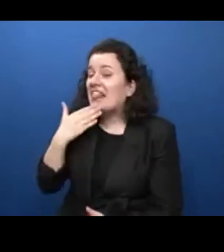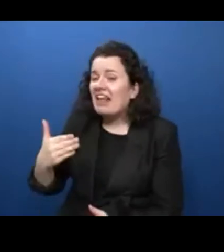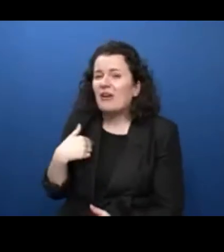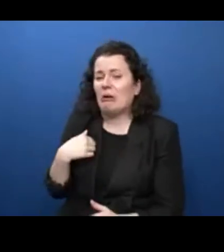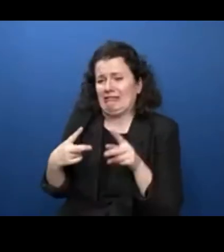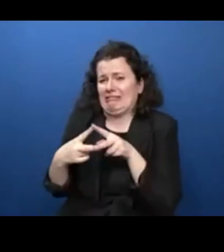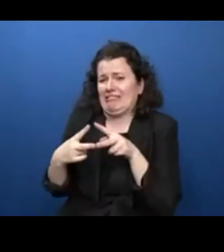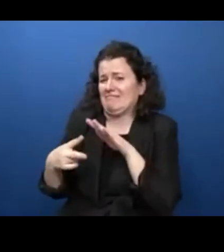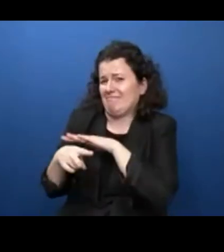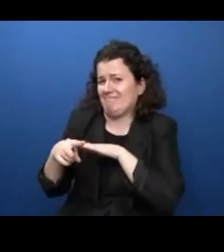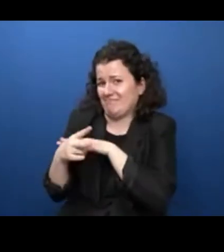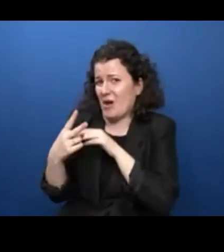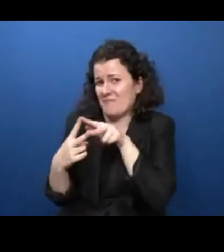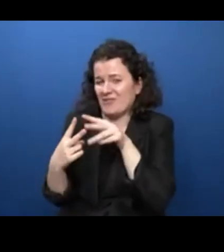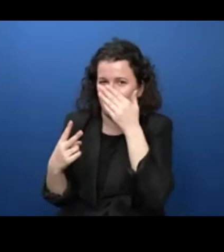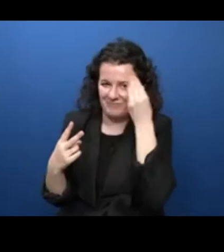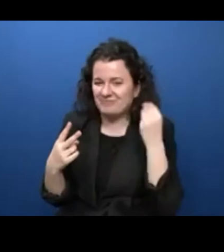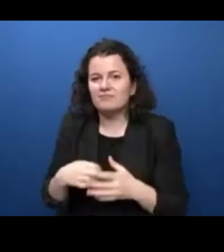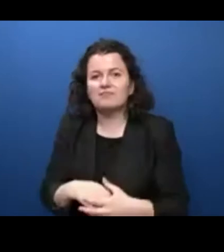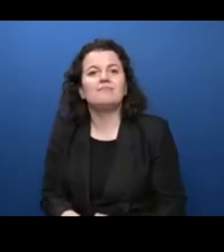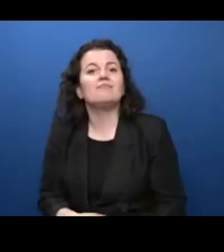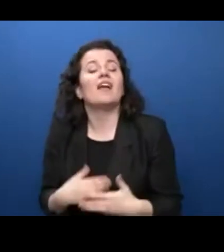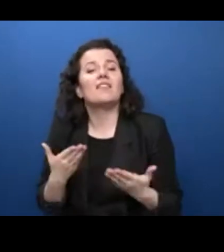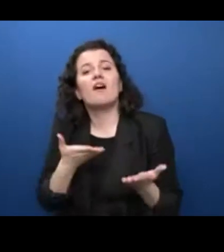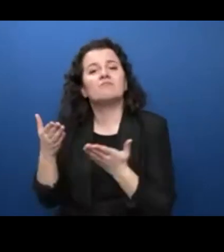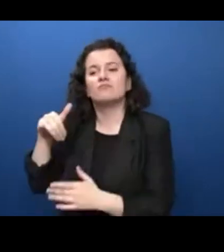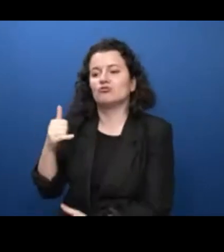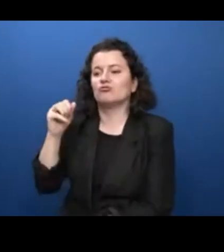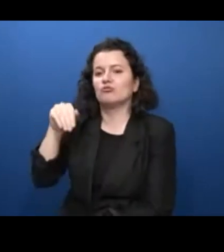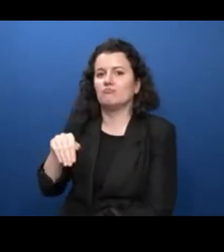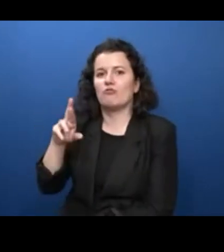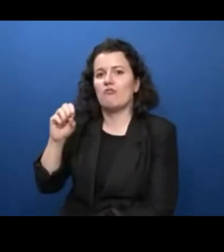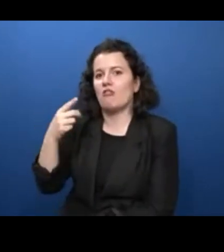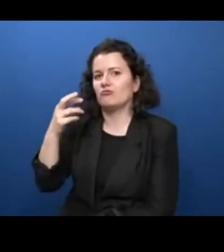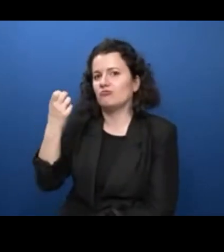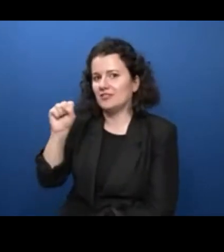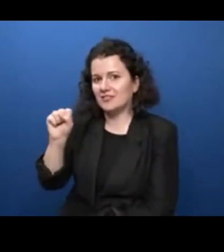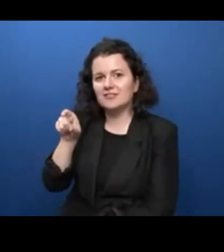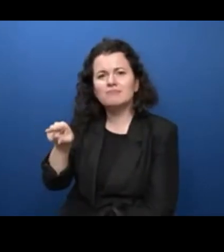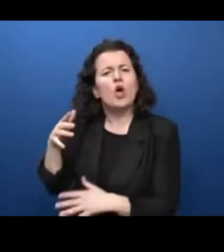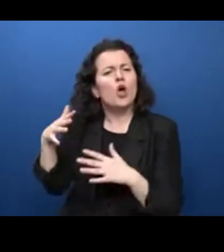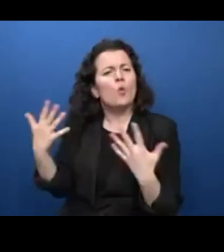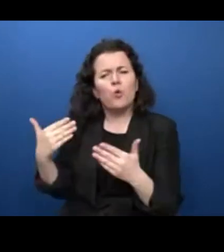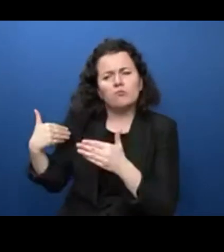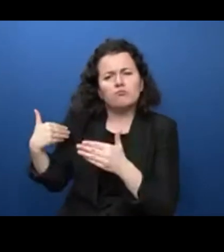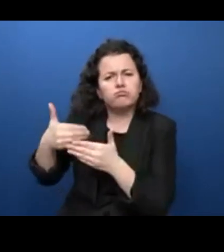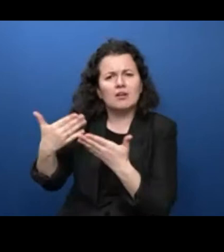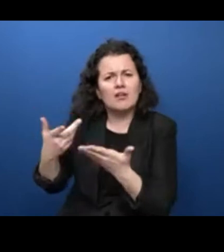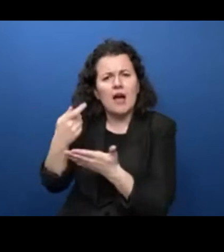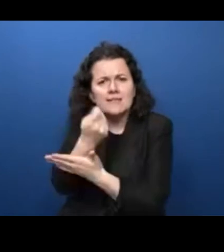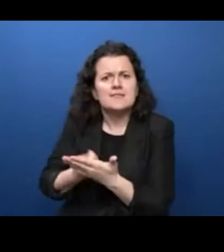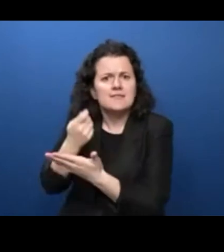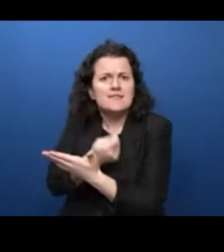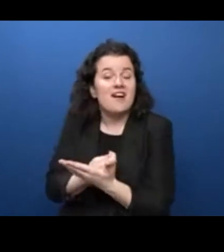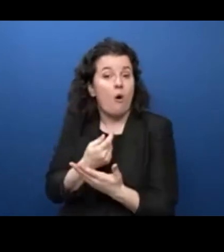Now, I want to go to Jim Rogers, so that Jim can show us what he's been doing. Remember, he's been drawing this